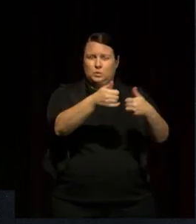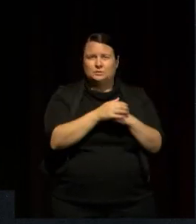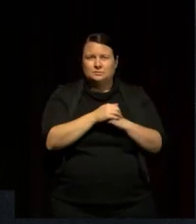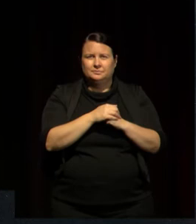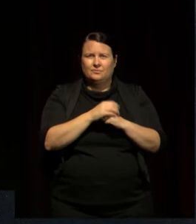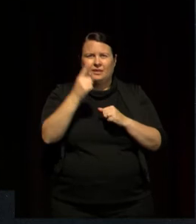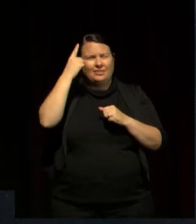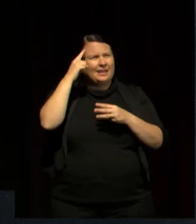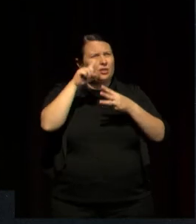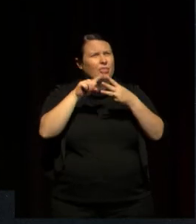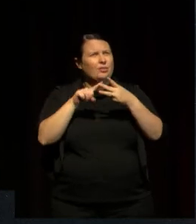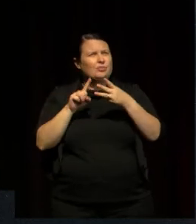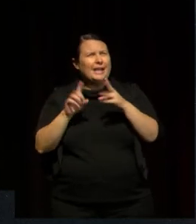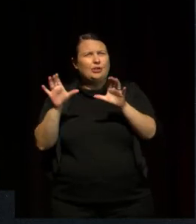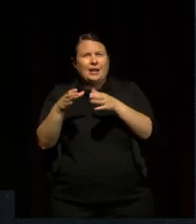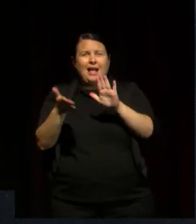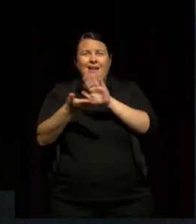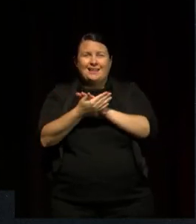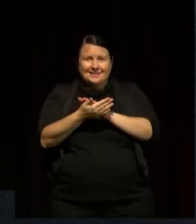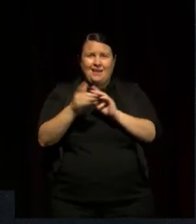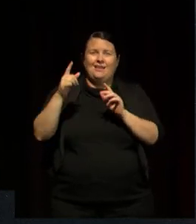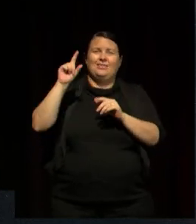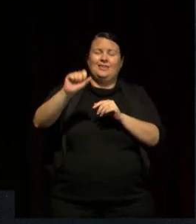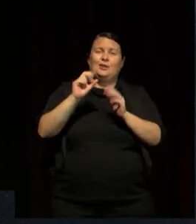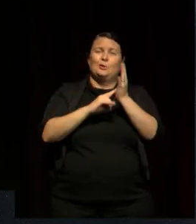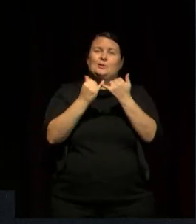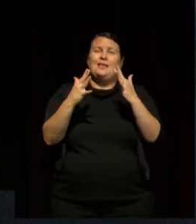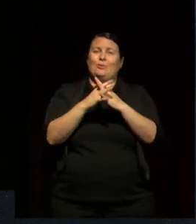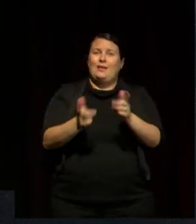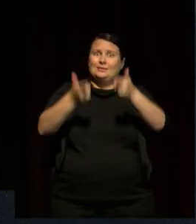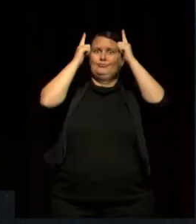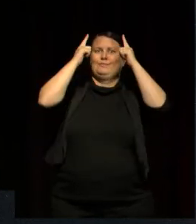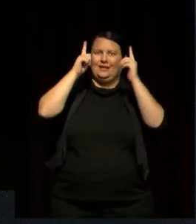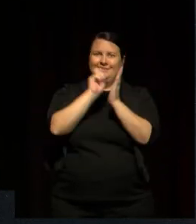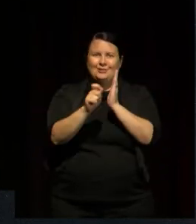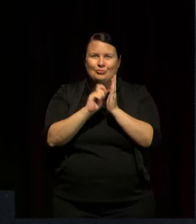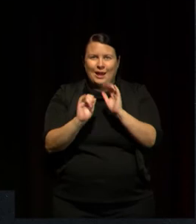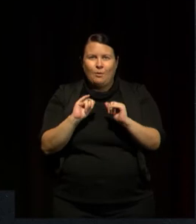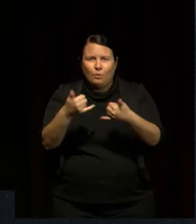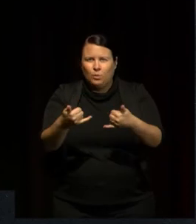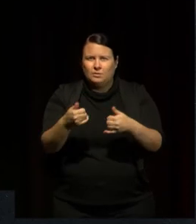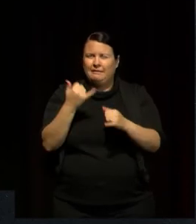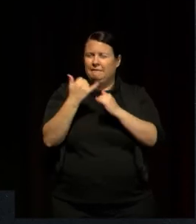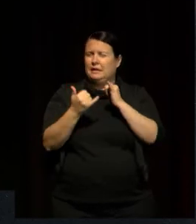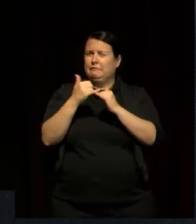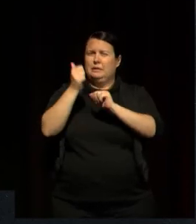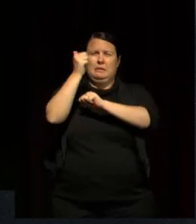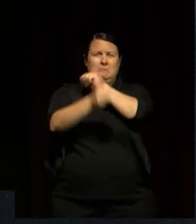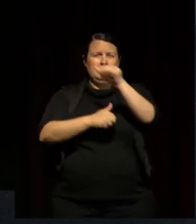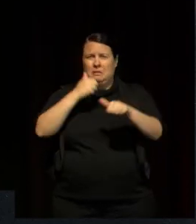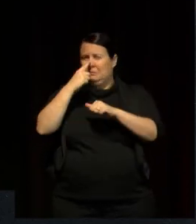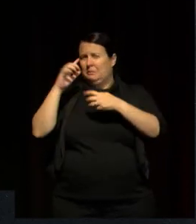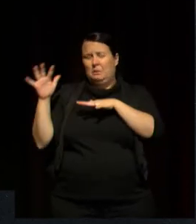from memory of the New South Wales Premier's Literary Awards, highly critically acclaimed and